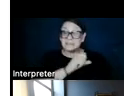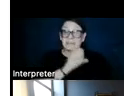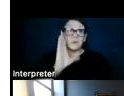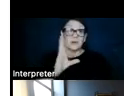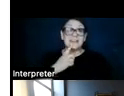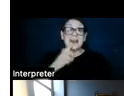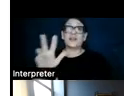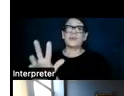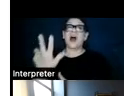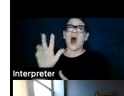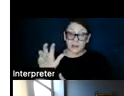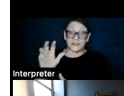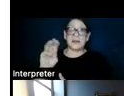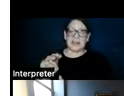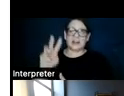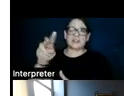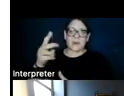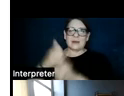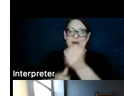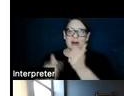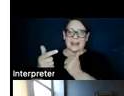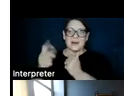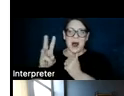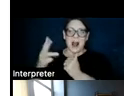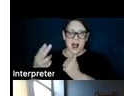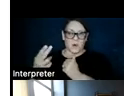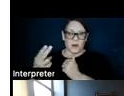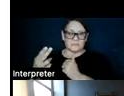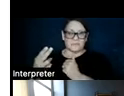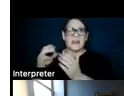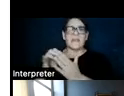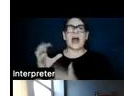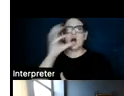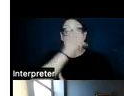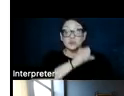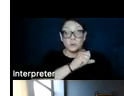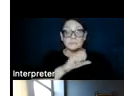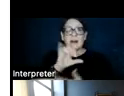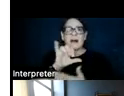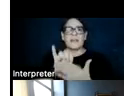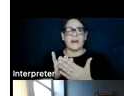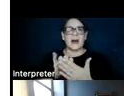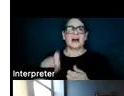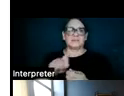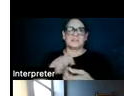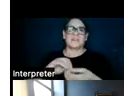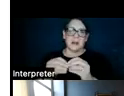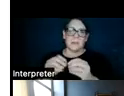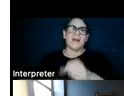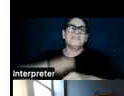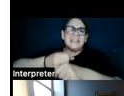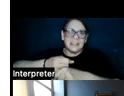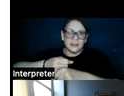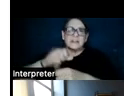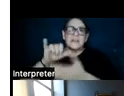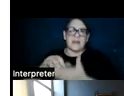300 meters squared per gigawatt hour. And this assumes, importantly, a certain number of years that this